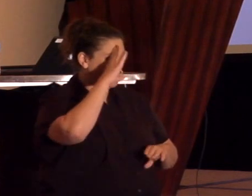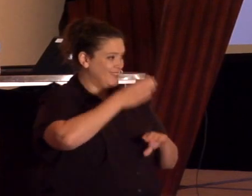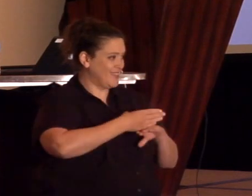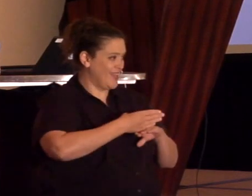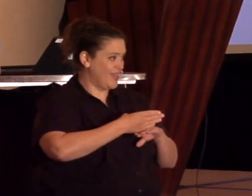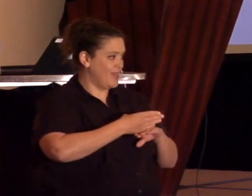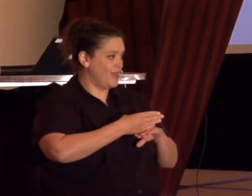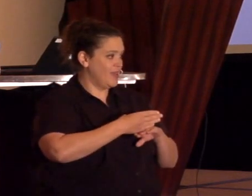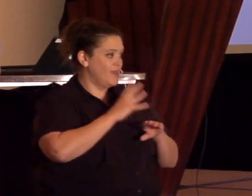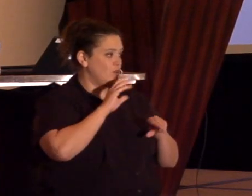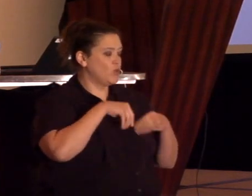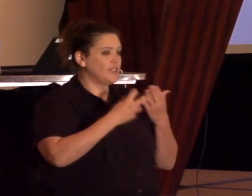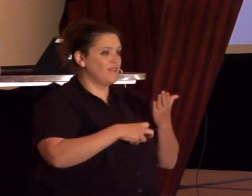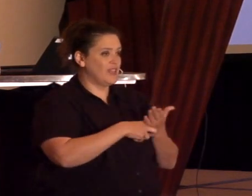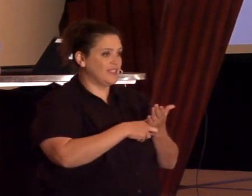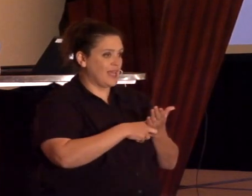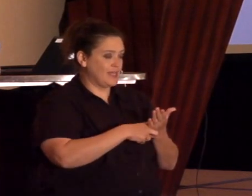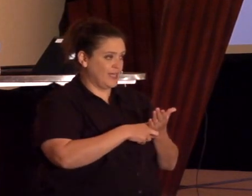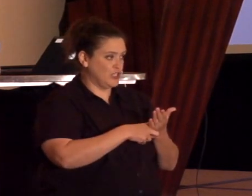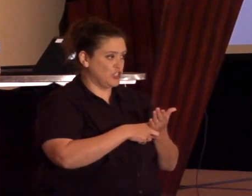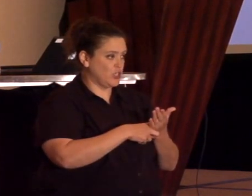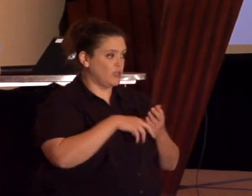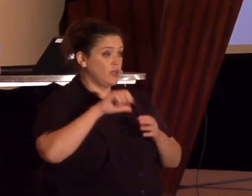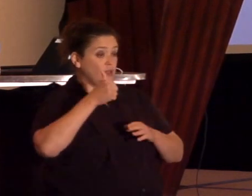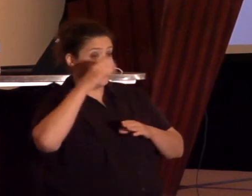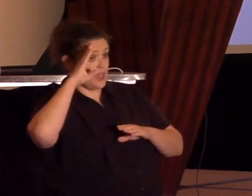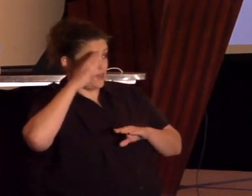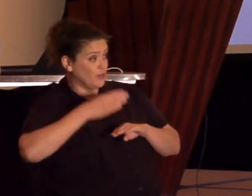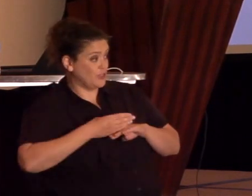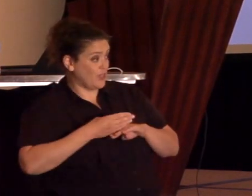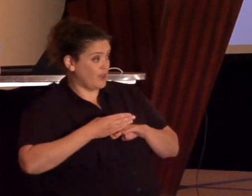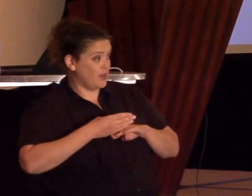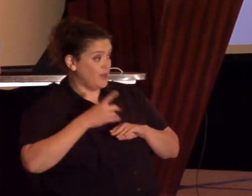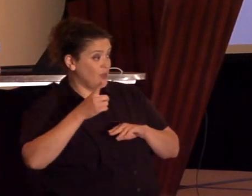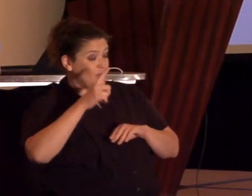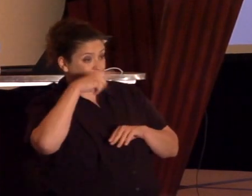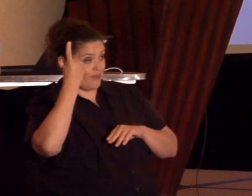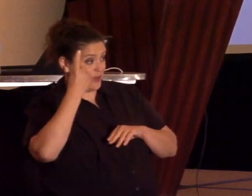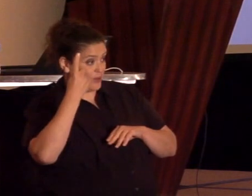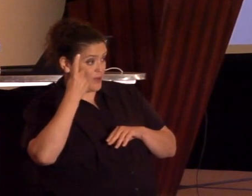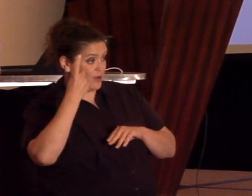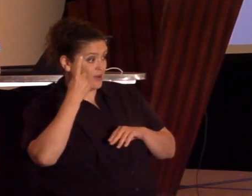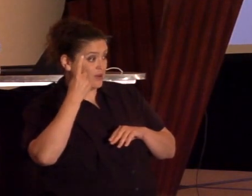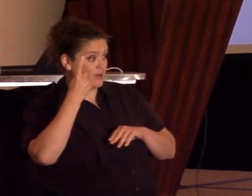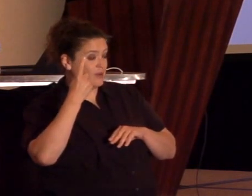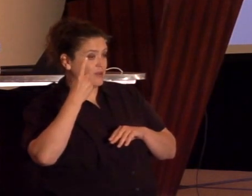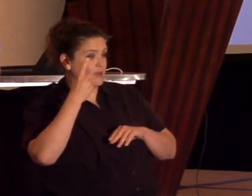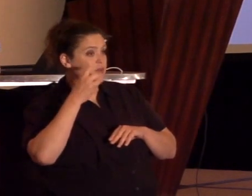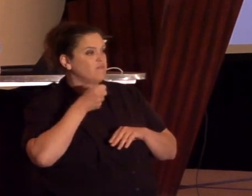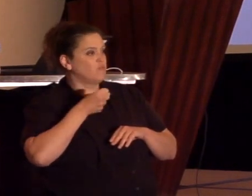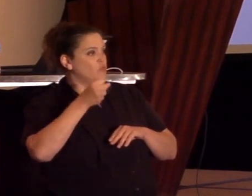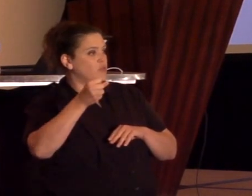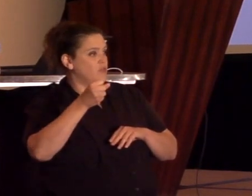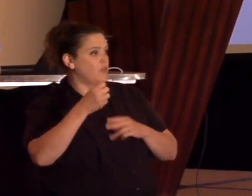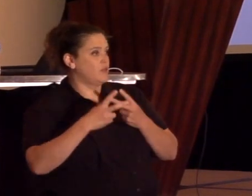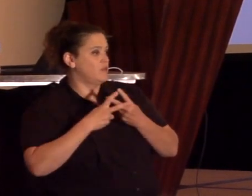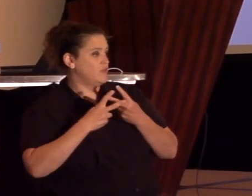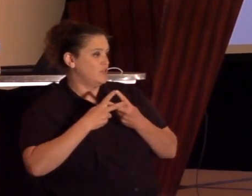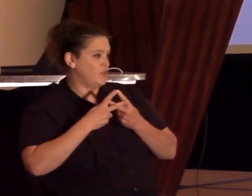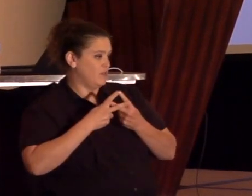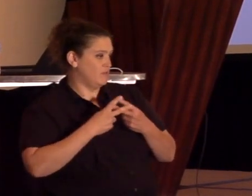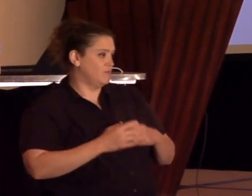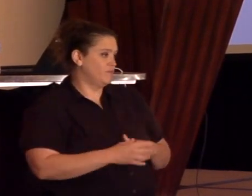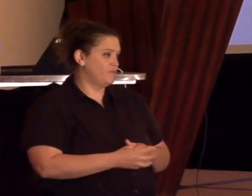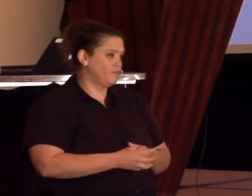was given a citation, while the other son, who was African American, was booked and hauled off to jail.